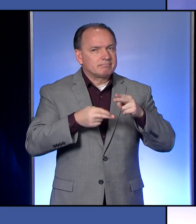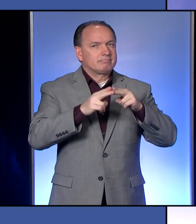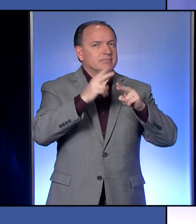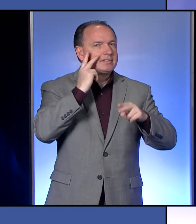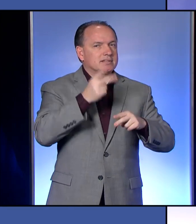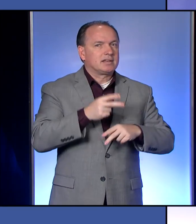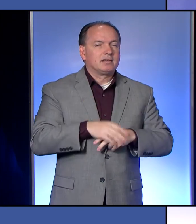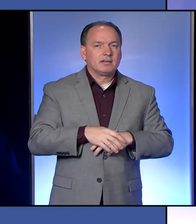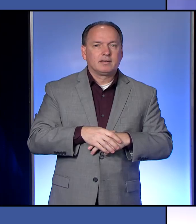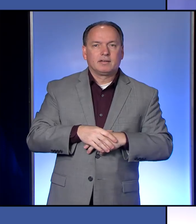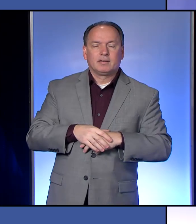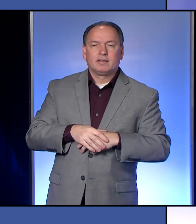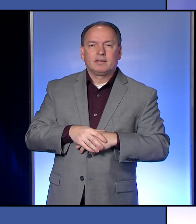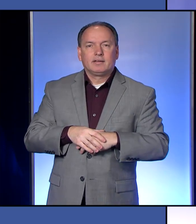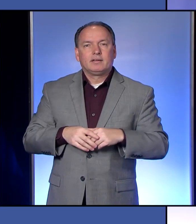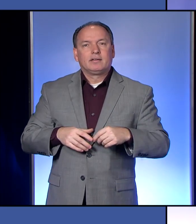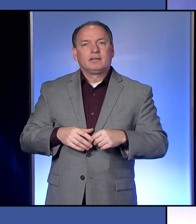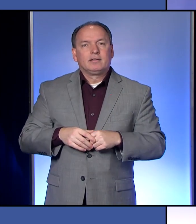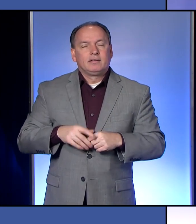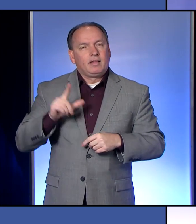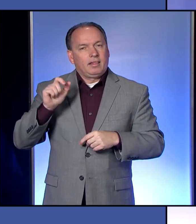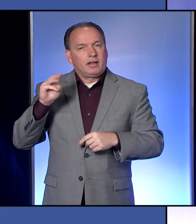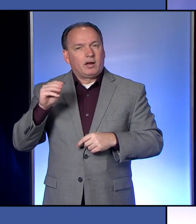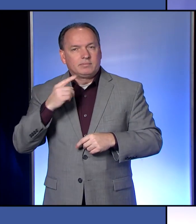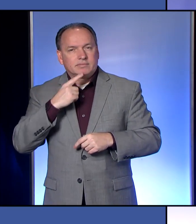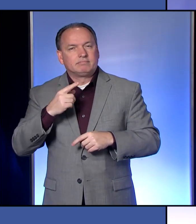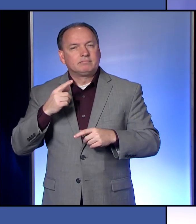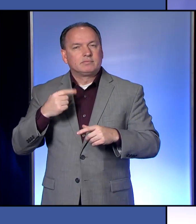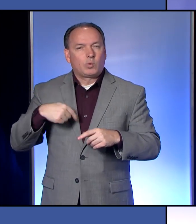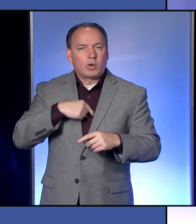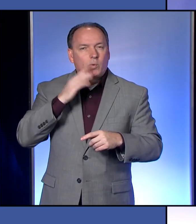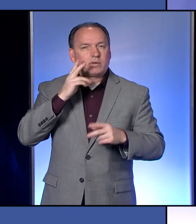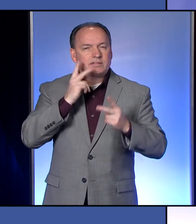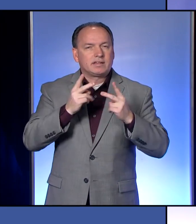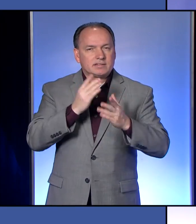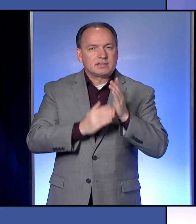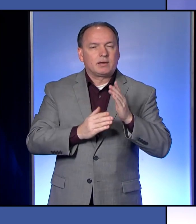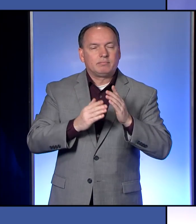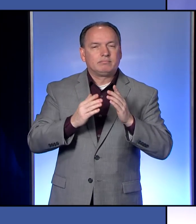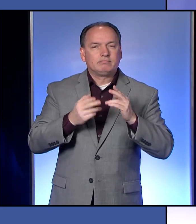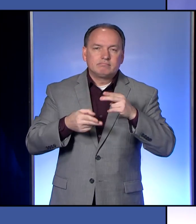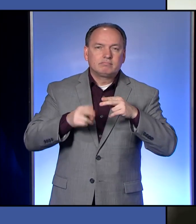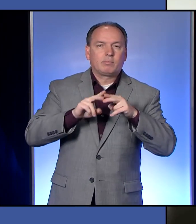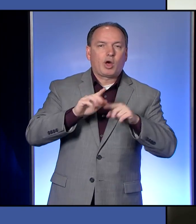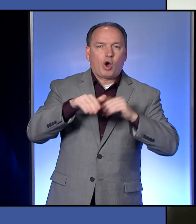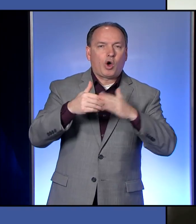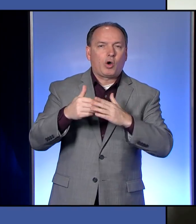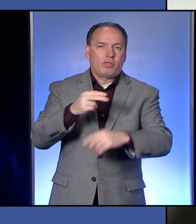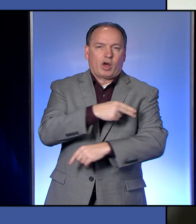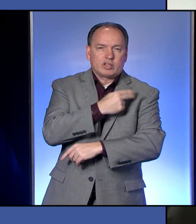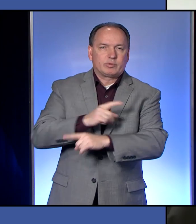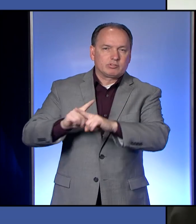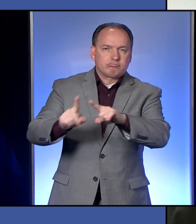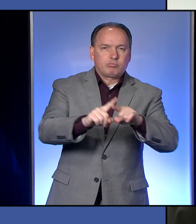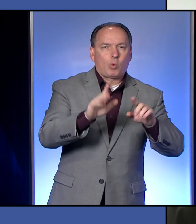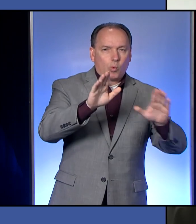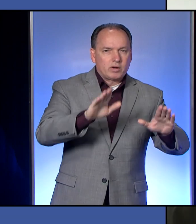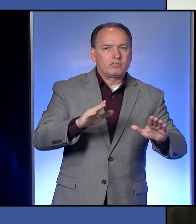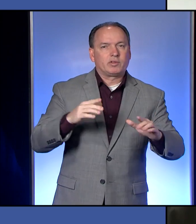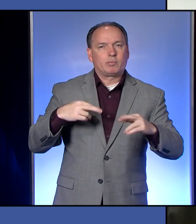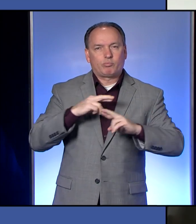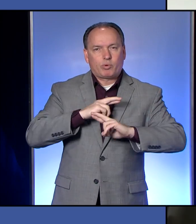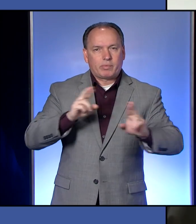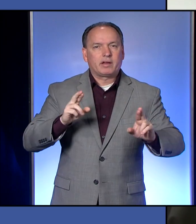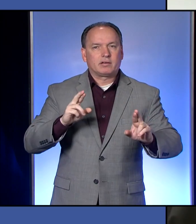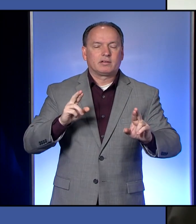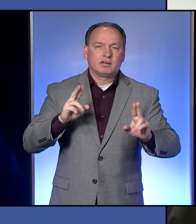I think Dr. Jones is absolutely correct. We're going to see some type of increase, but I think all the facilities in town are wonderfully prepared. That's